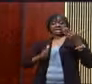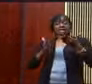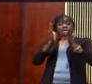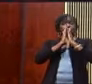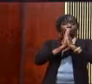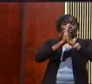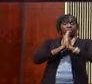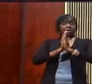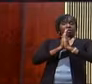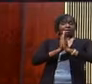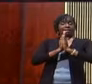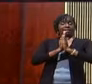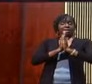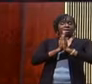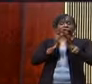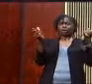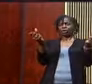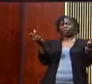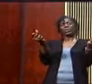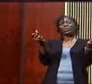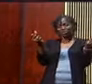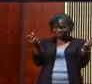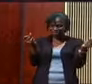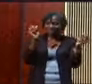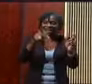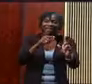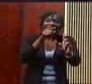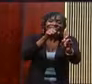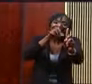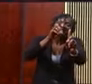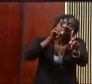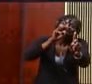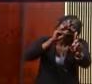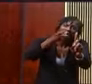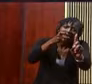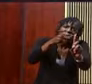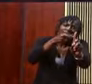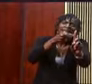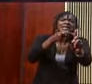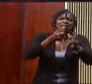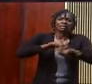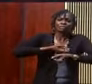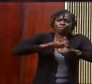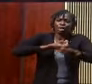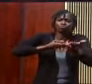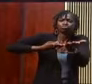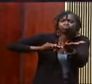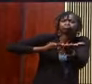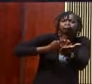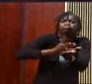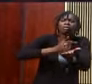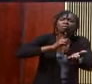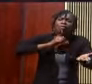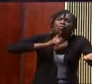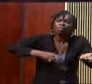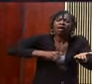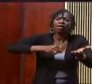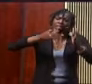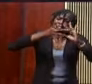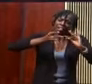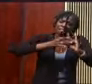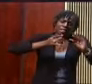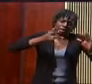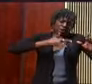I'm to stop and give y'all time to shout. He was honest about his pain. He was honest about the profane,